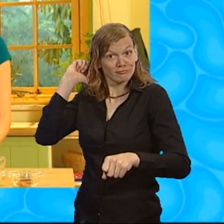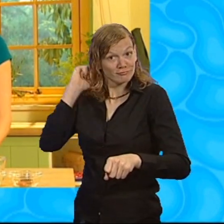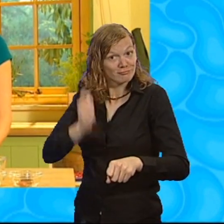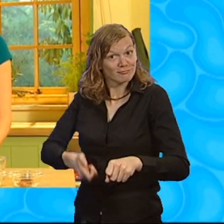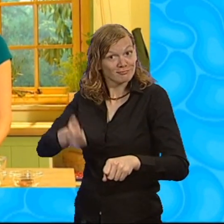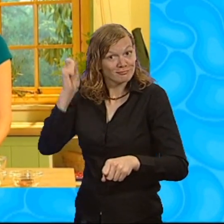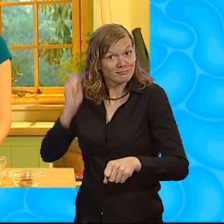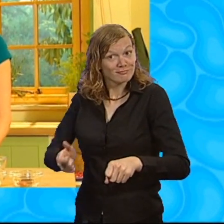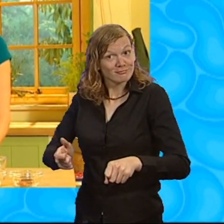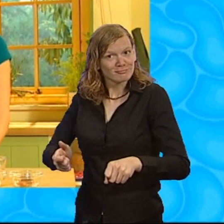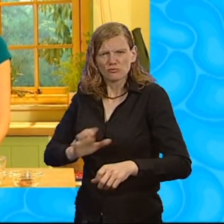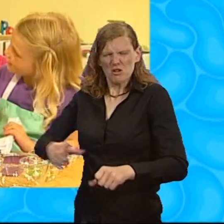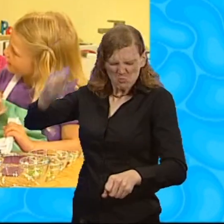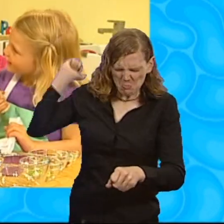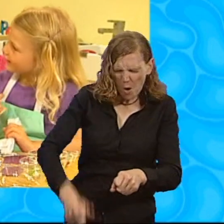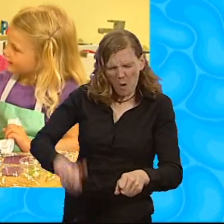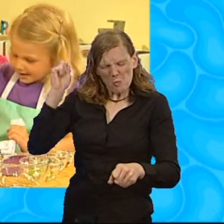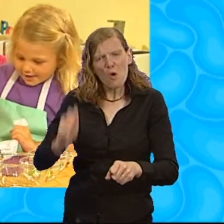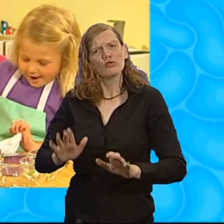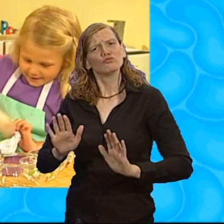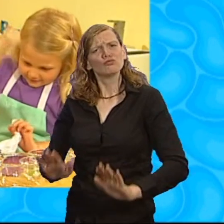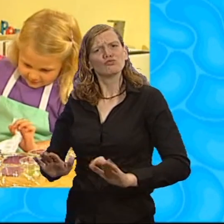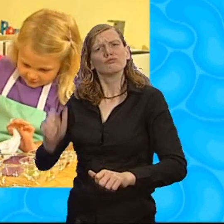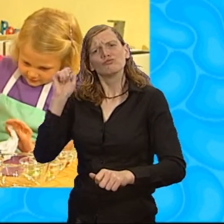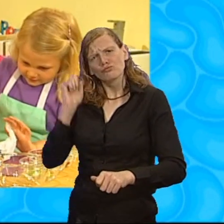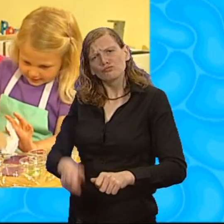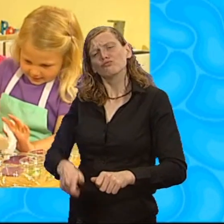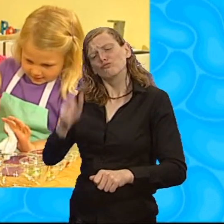to give them a cracking good crush. Let's give them a crush, everyone.